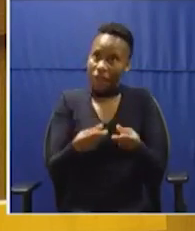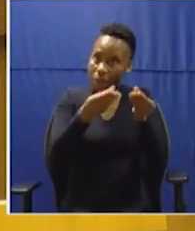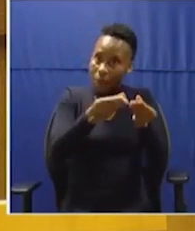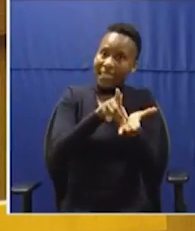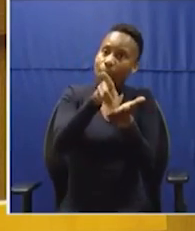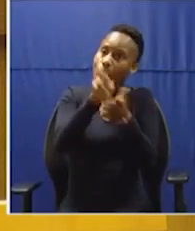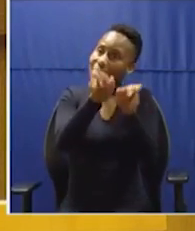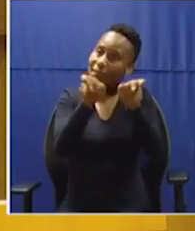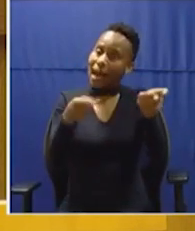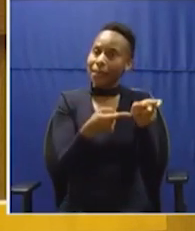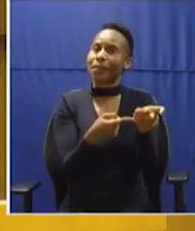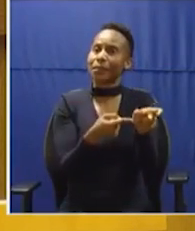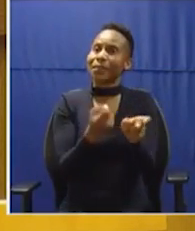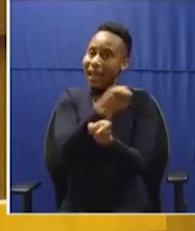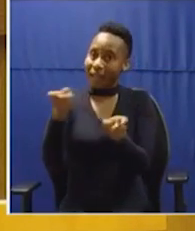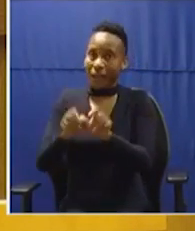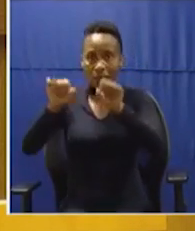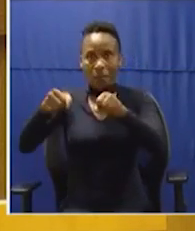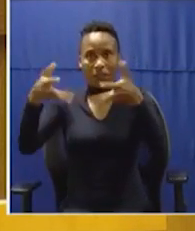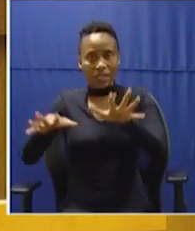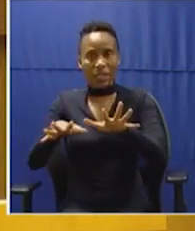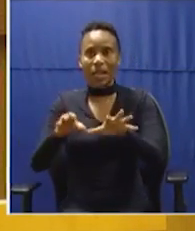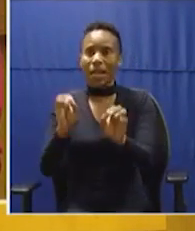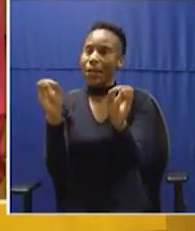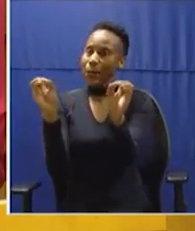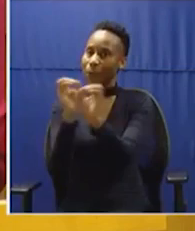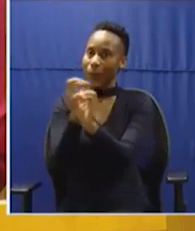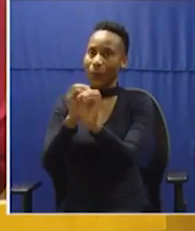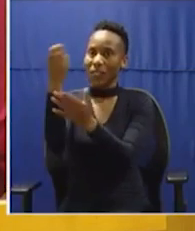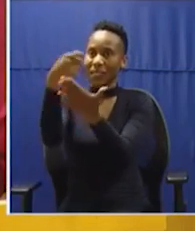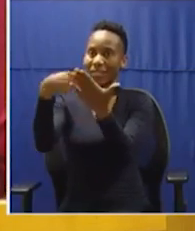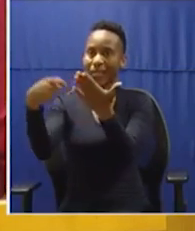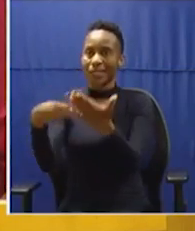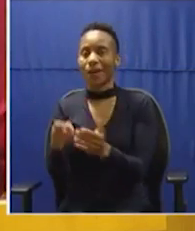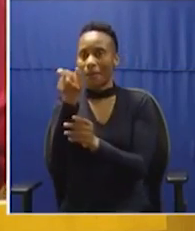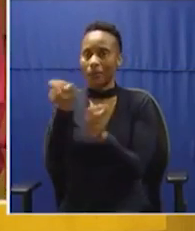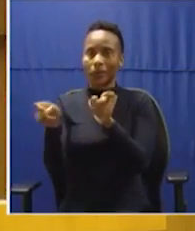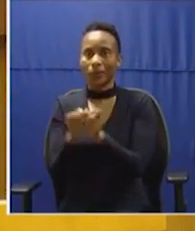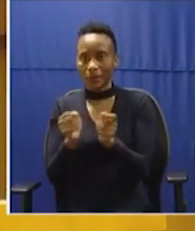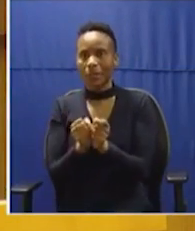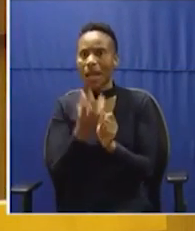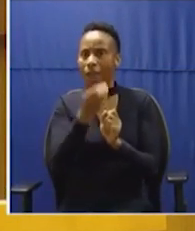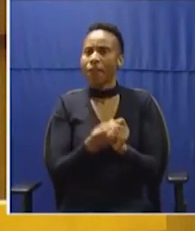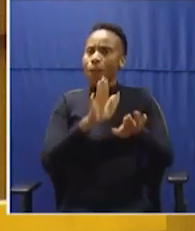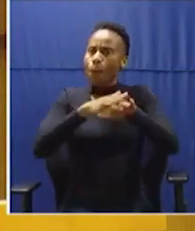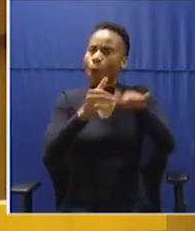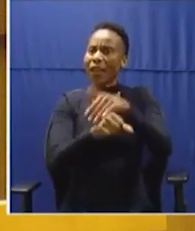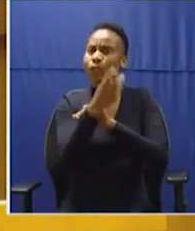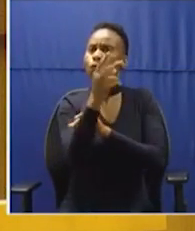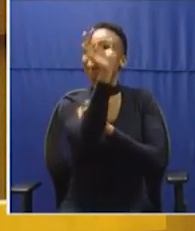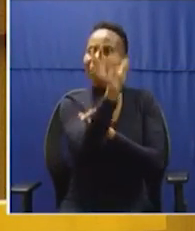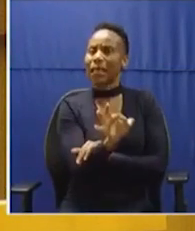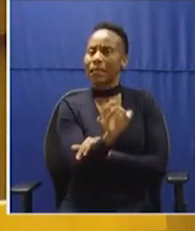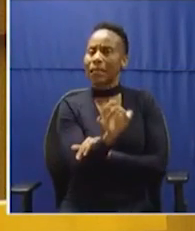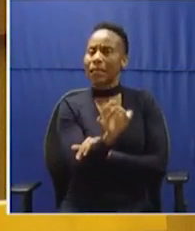depositors with a principal agreement that no single shareholder is going to have more than 2% control over the bank. In any